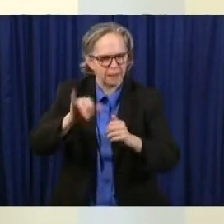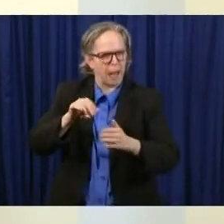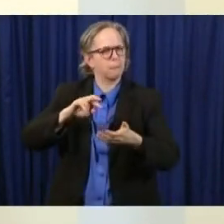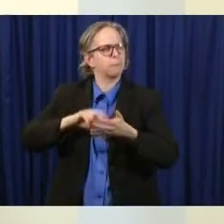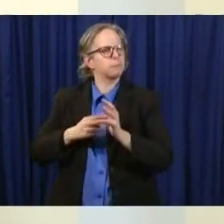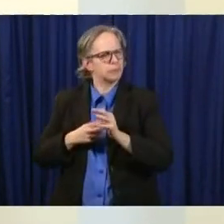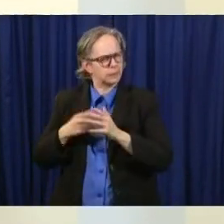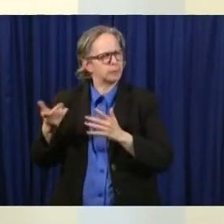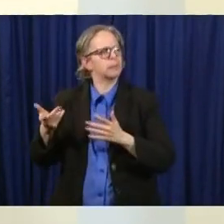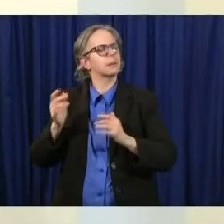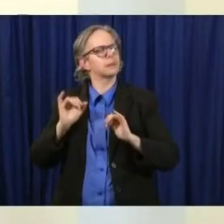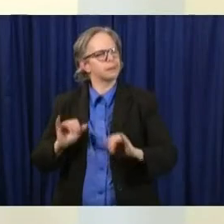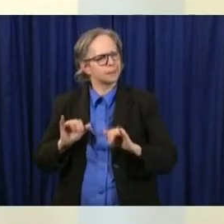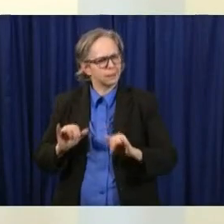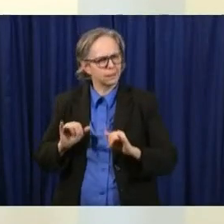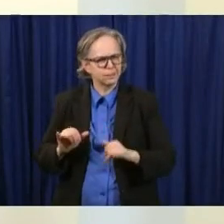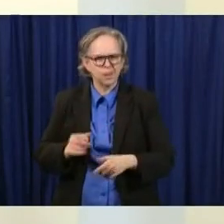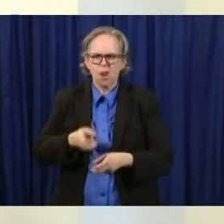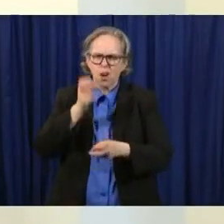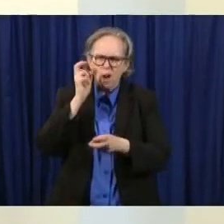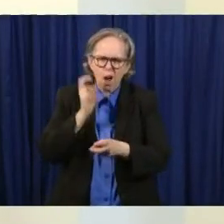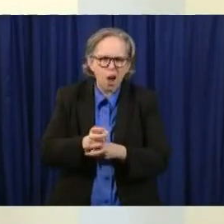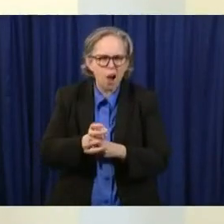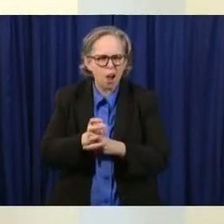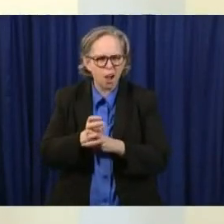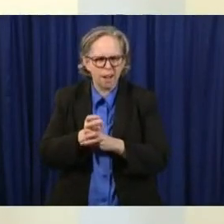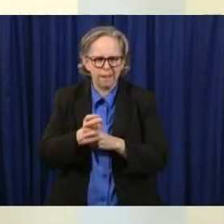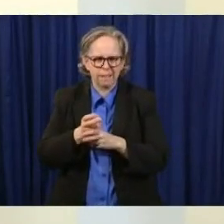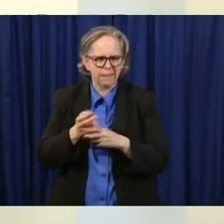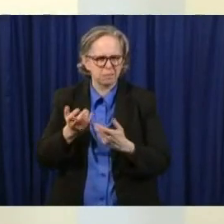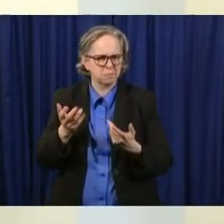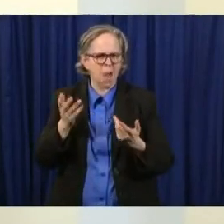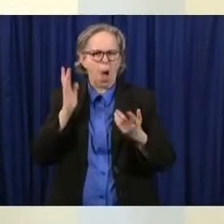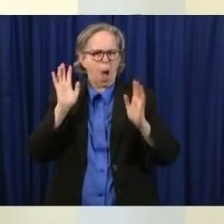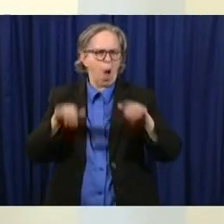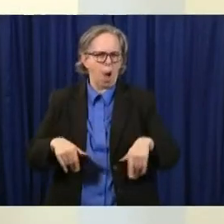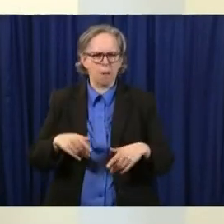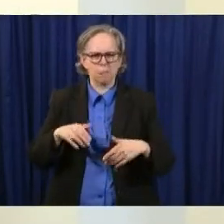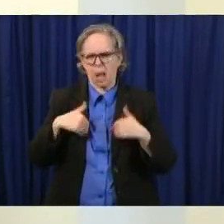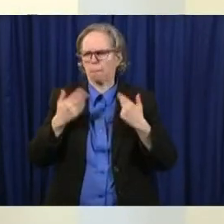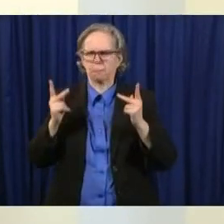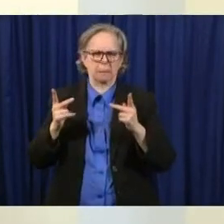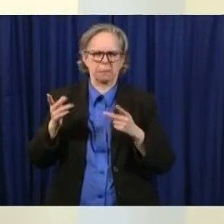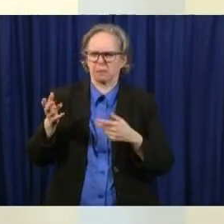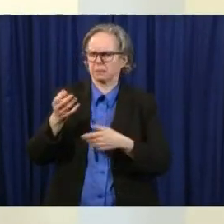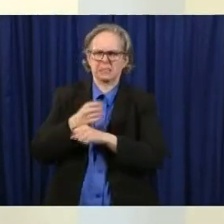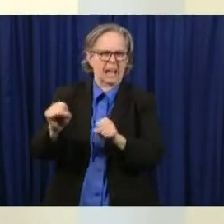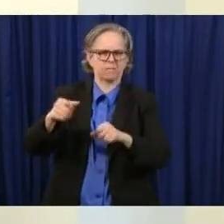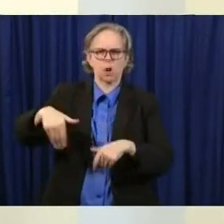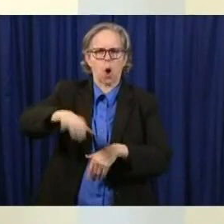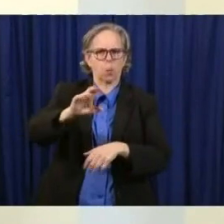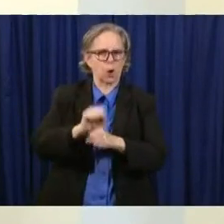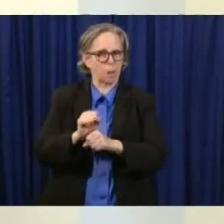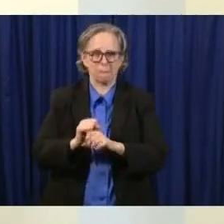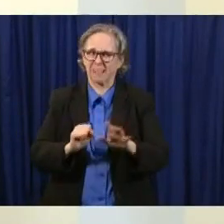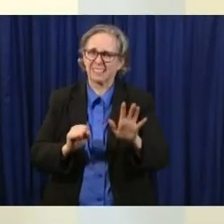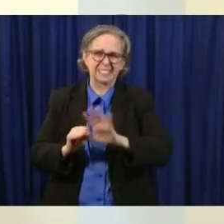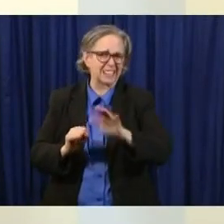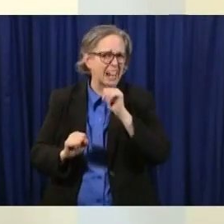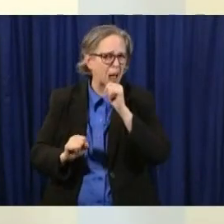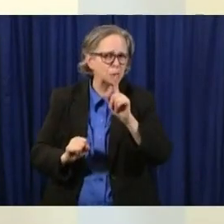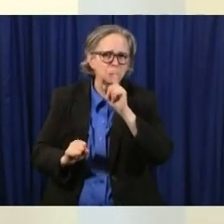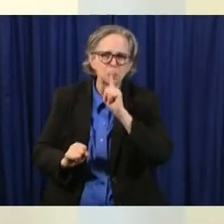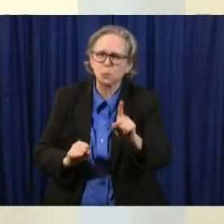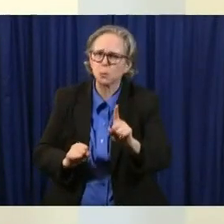there when we know that there are many that won't be and it's and so we have to walk this collectively we have workers who are